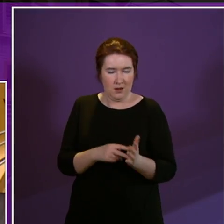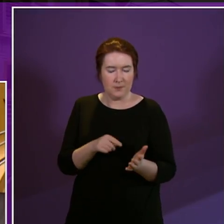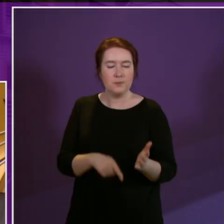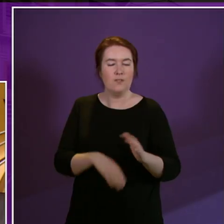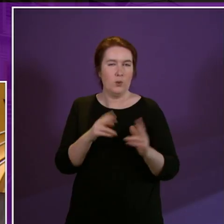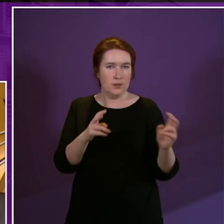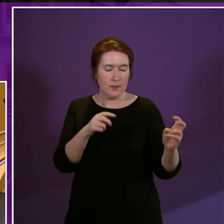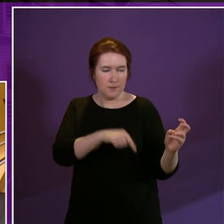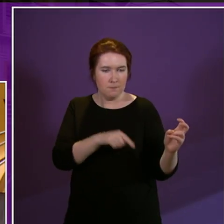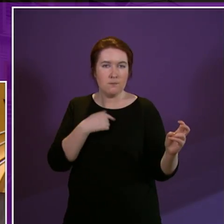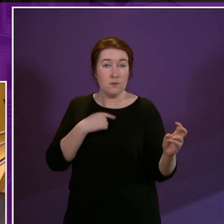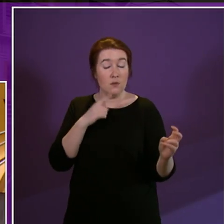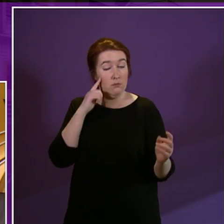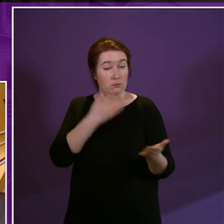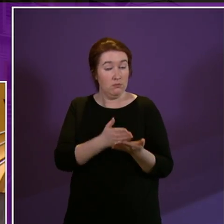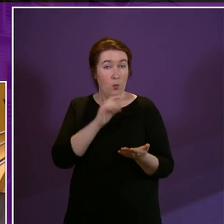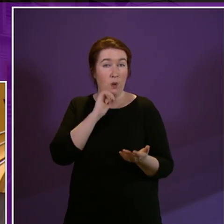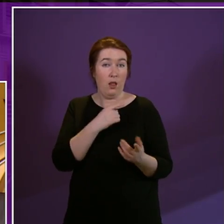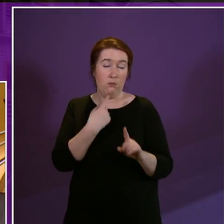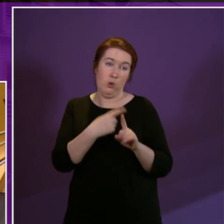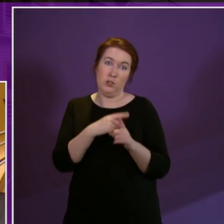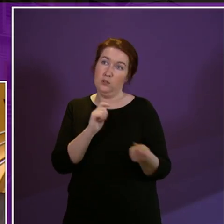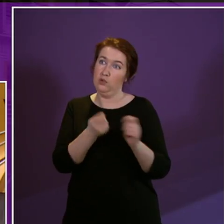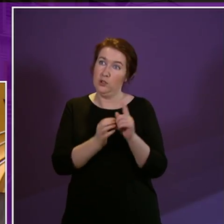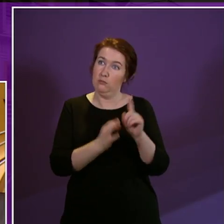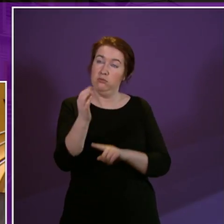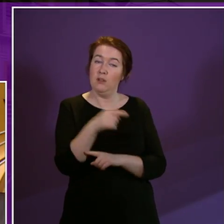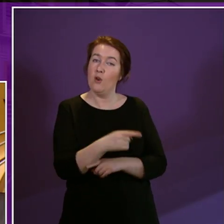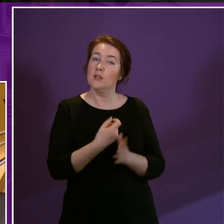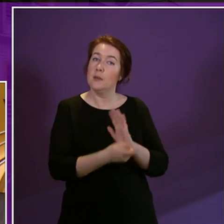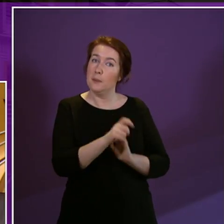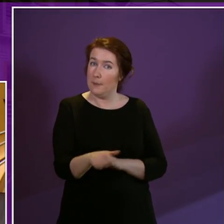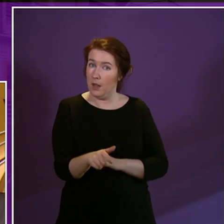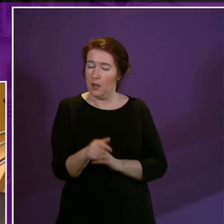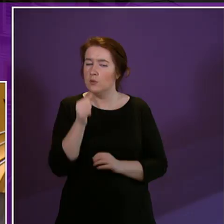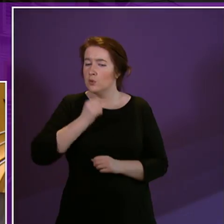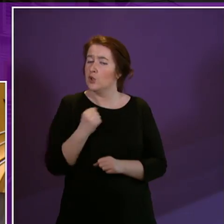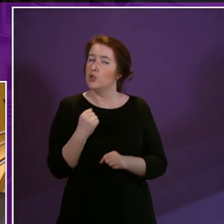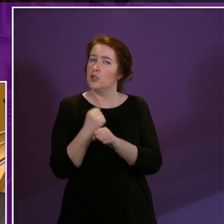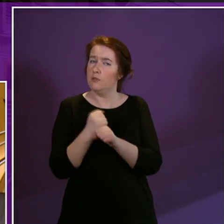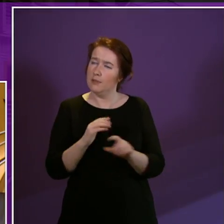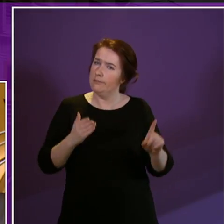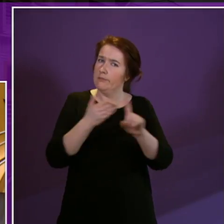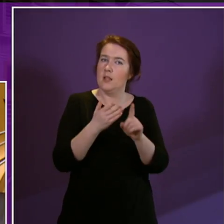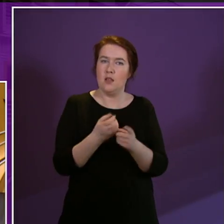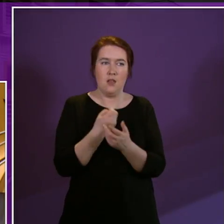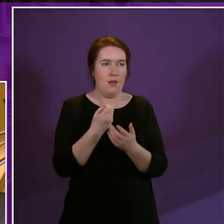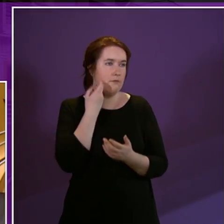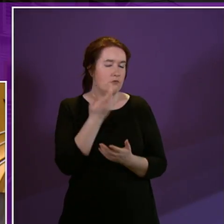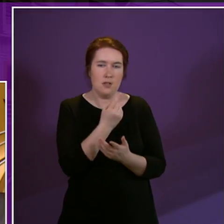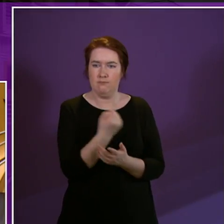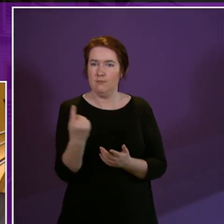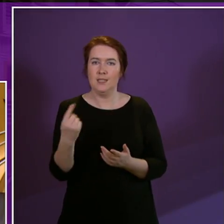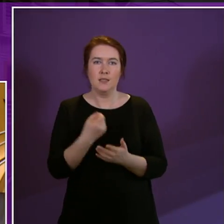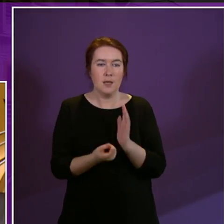I believe this plan will bring positive change for disabled people with the Scottish Government's goal for every disabled person to have choice, control,